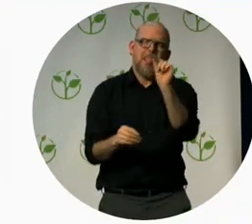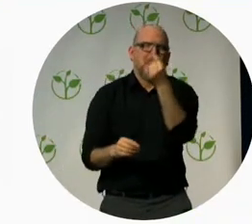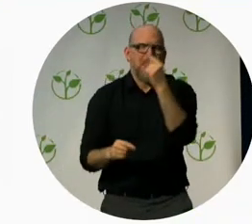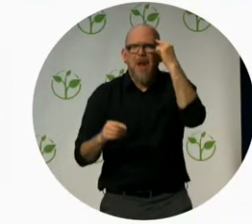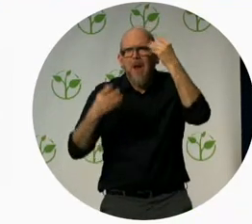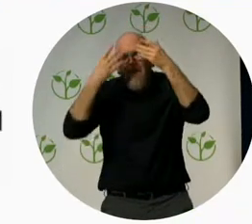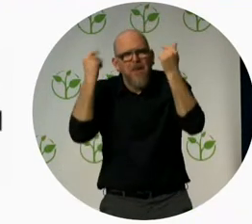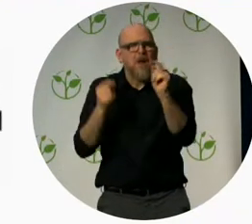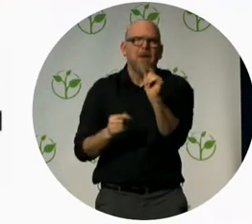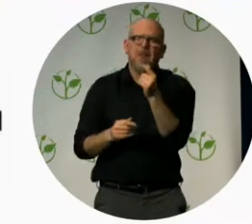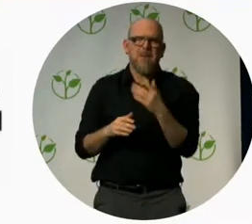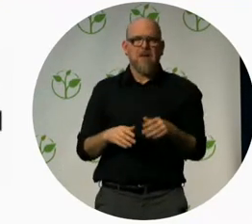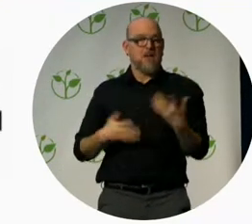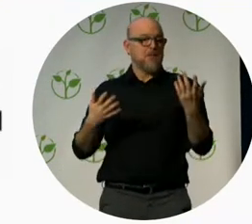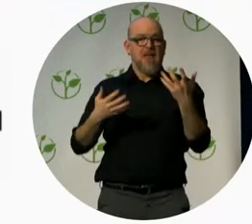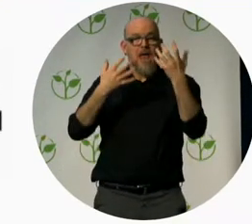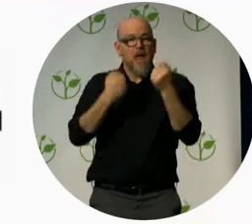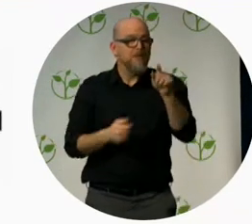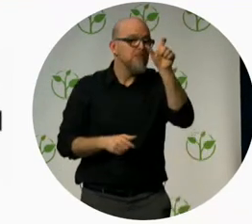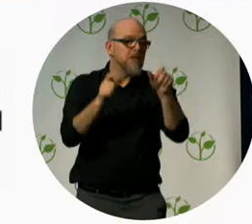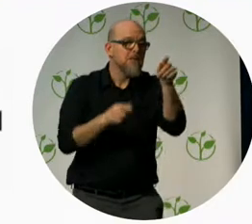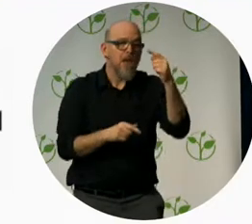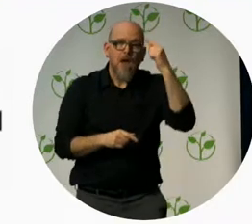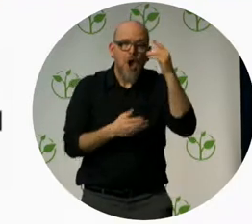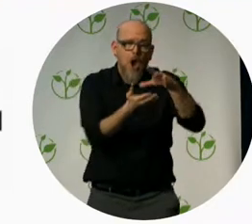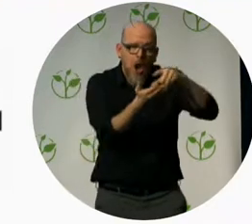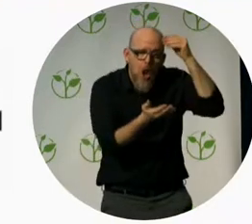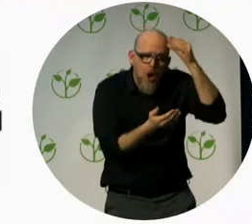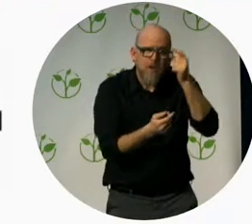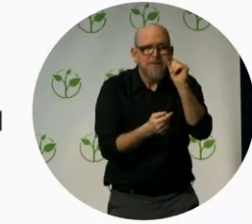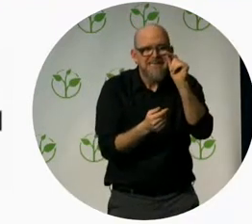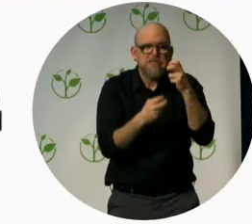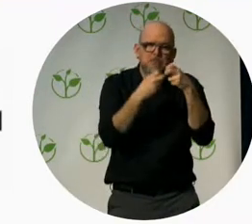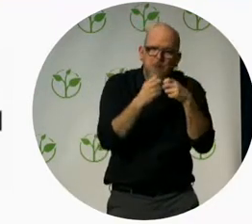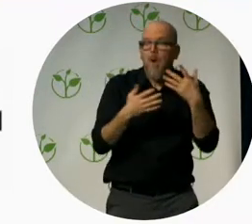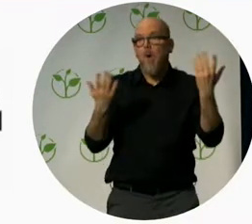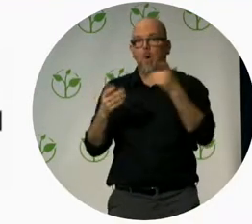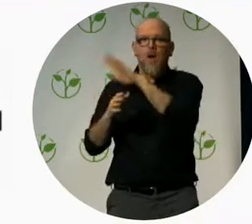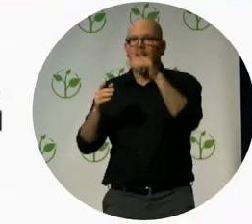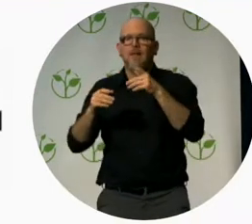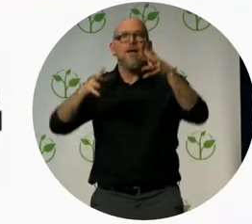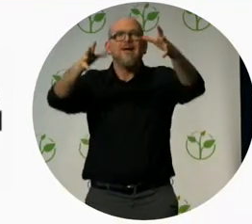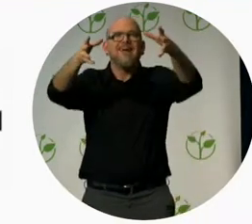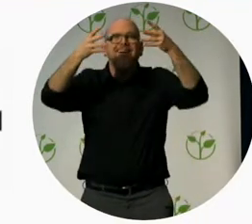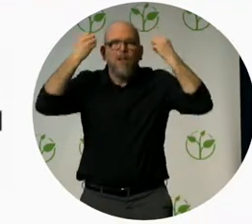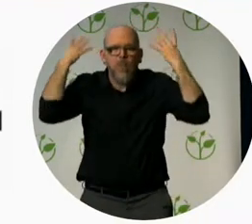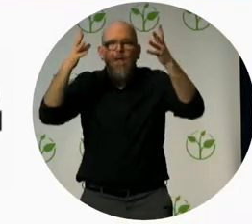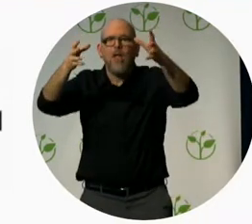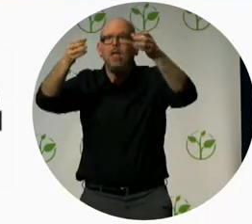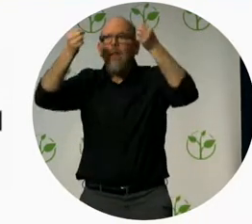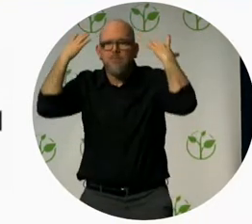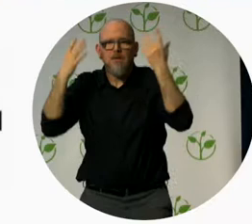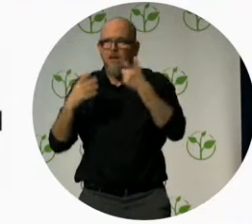and because they're invisible and they're often missed even by parents and teachers that's why